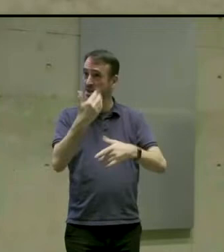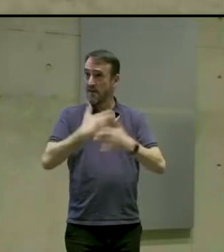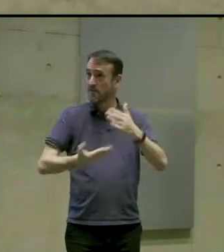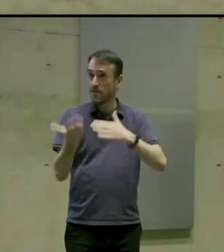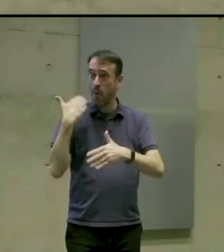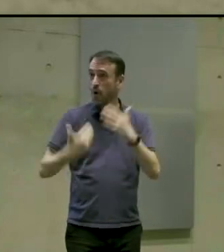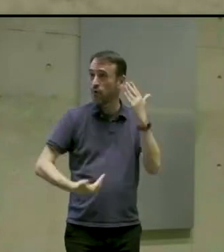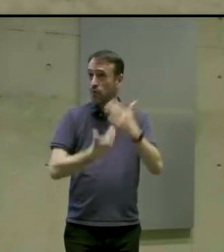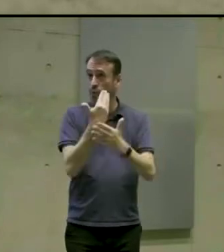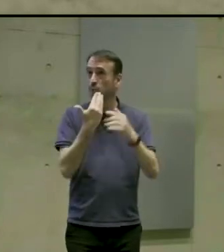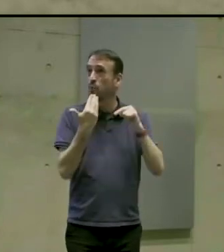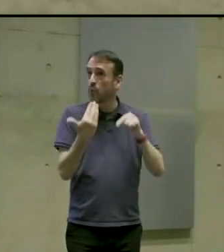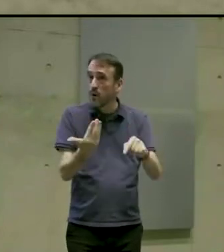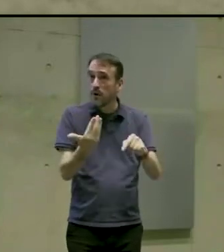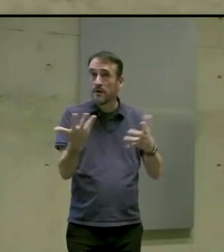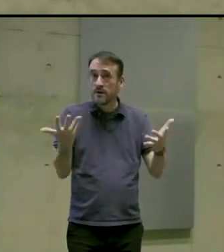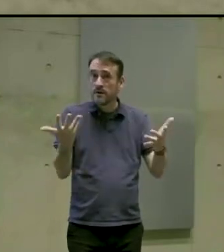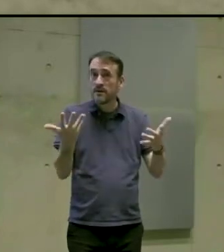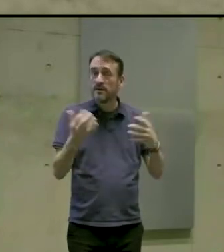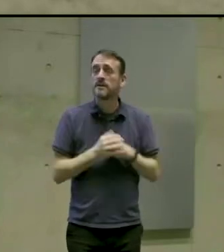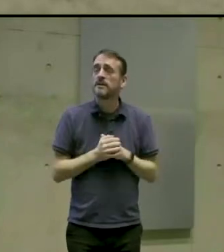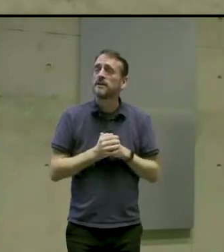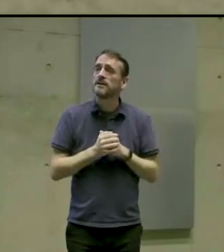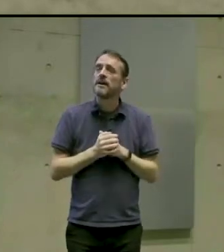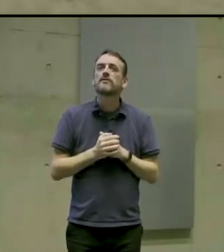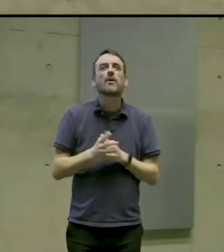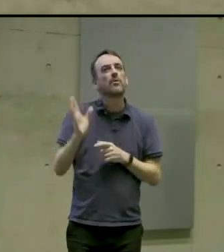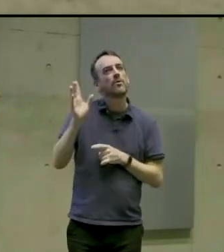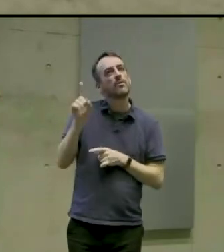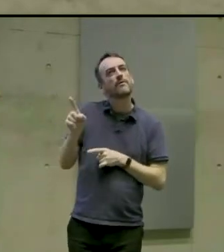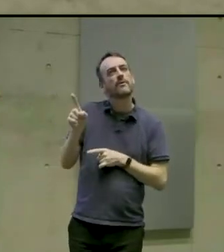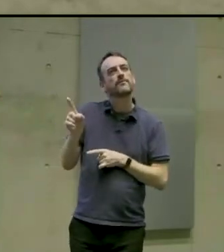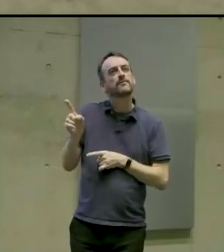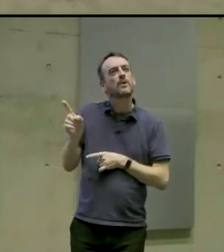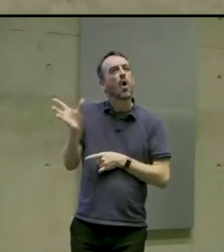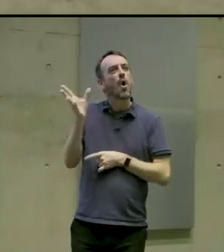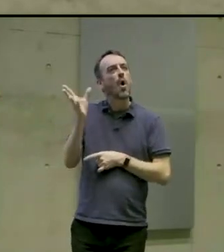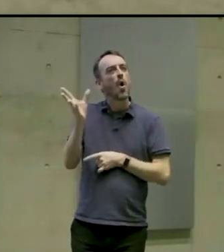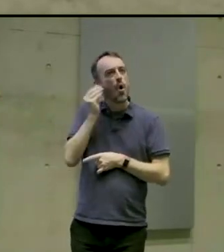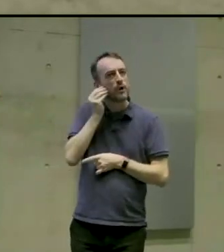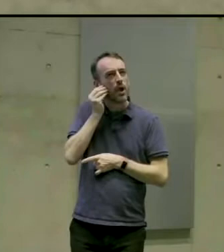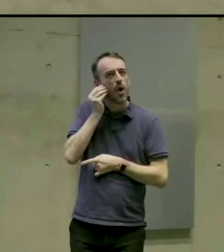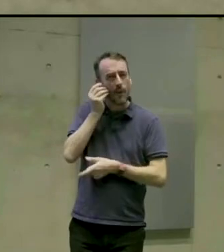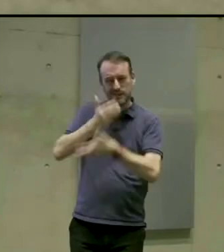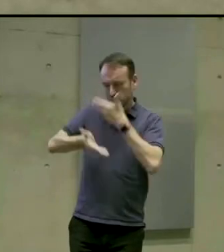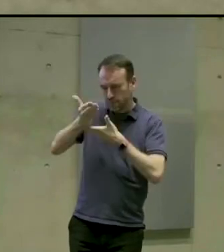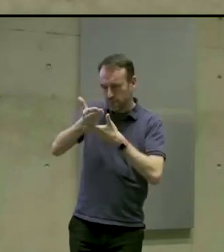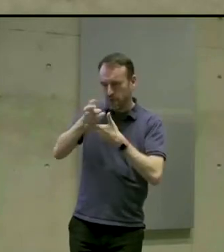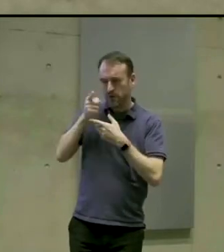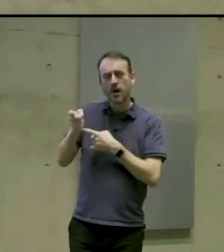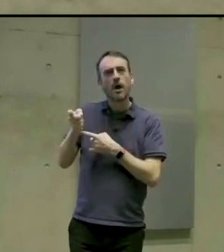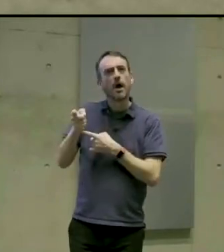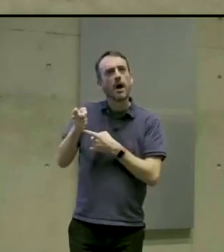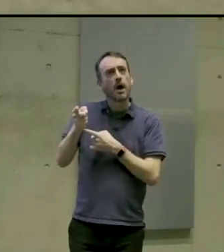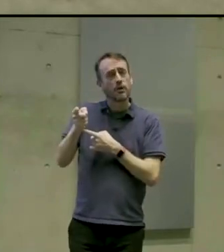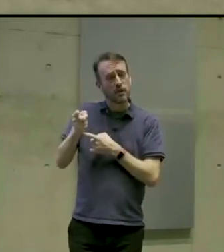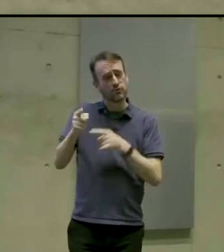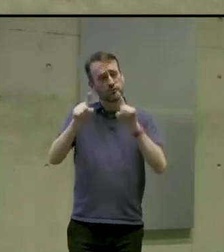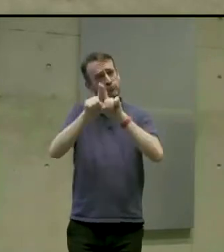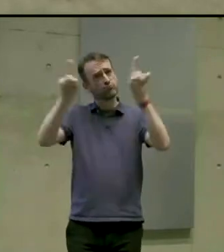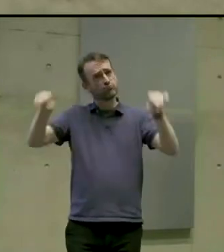familiar with audio descriptions, the idea is it's a bit of dialogue that describes maybe a character's